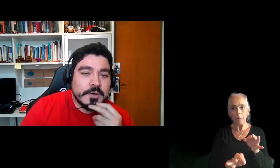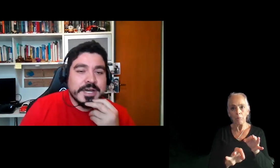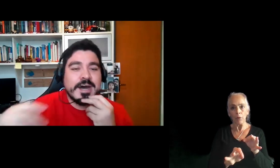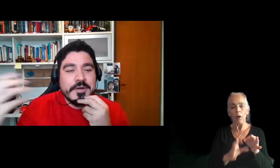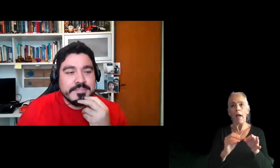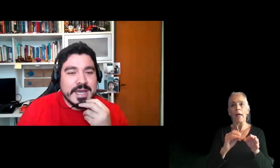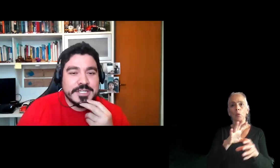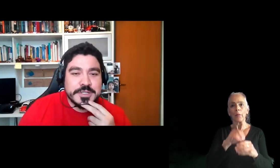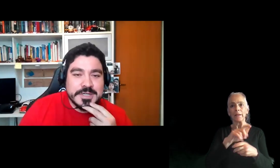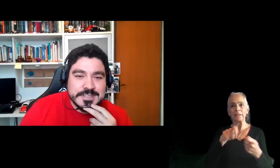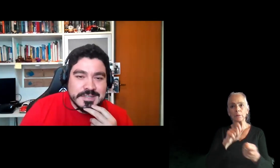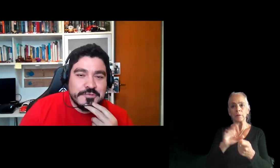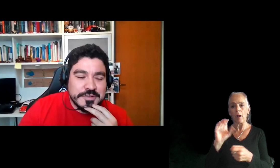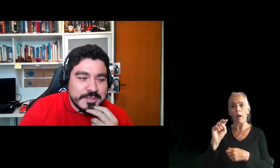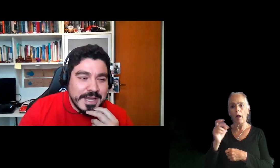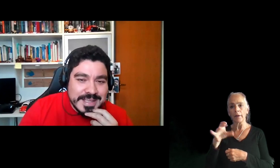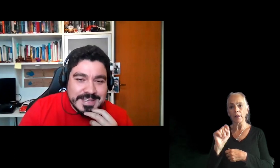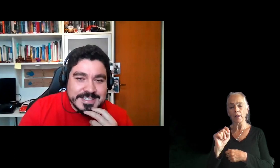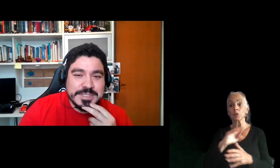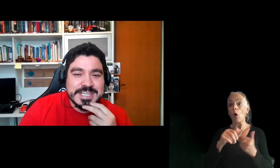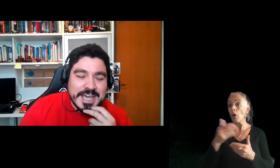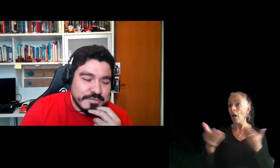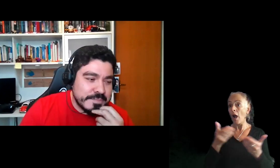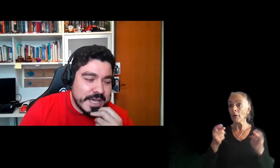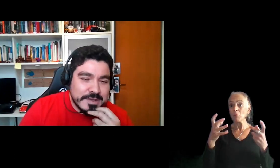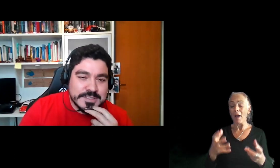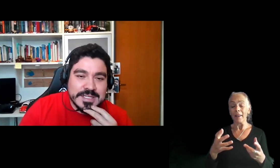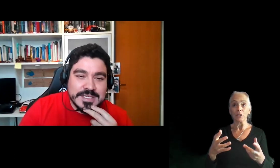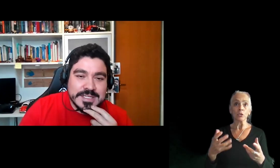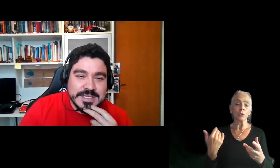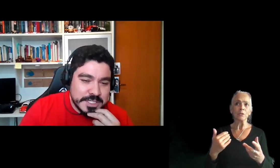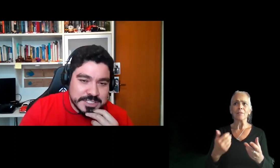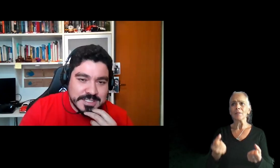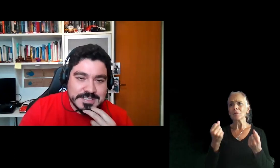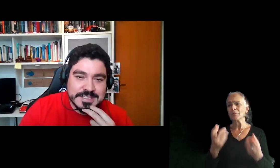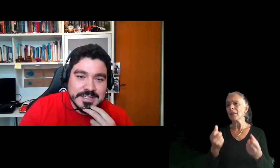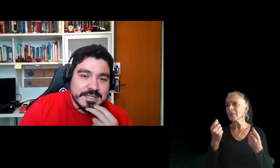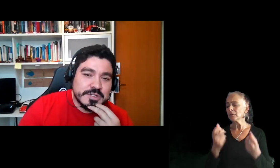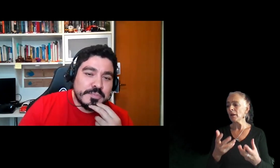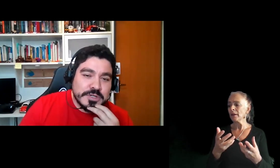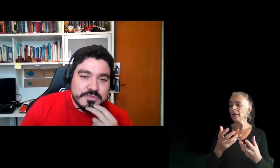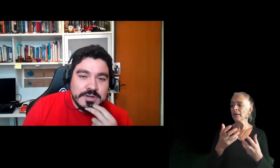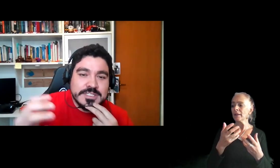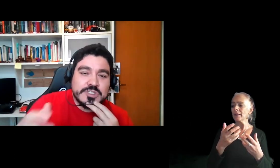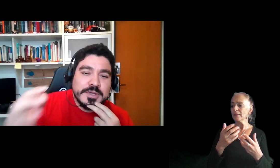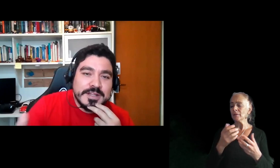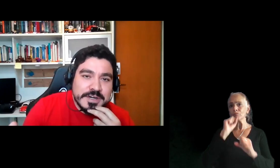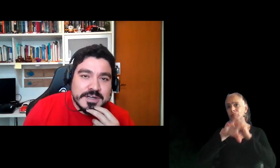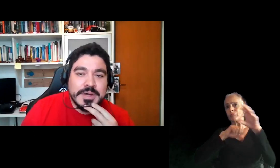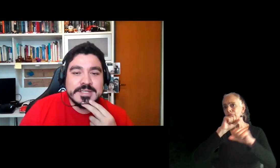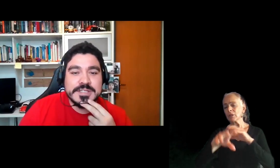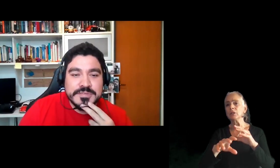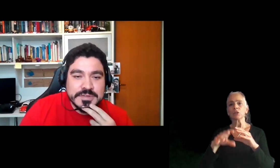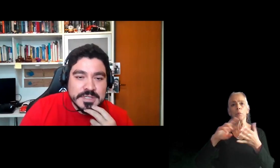All the hiring managers are flooded by links, PDFs, emails, linkages, submissions. So the portfolio needs to